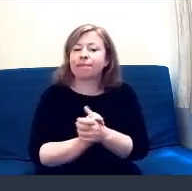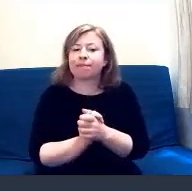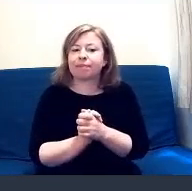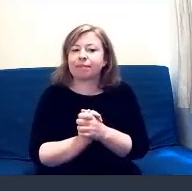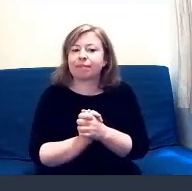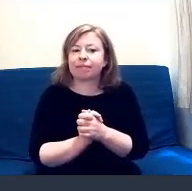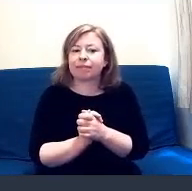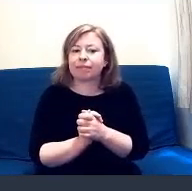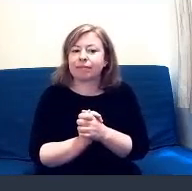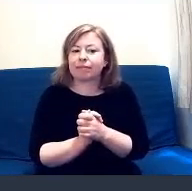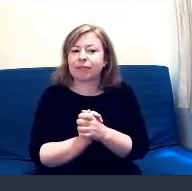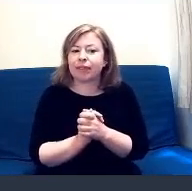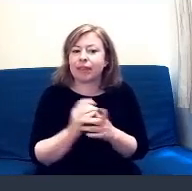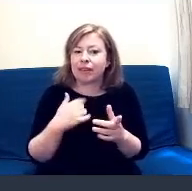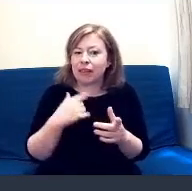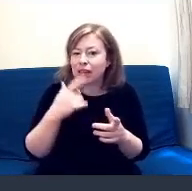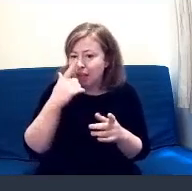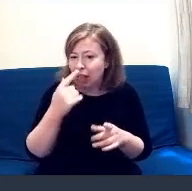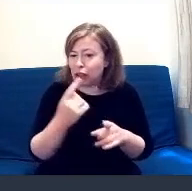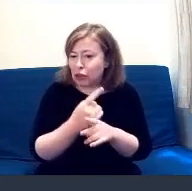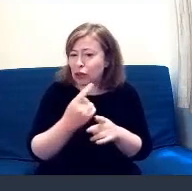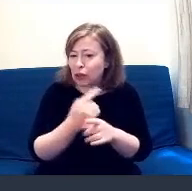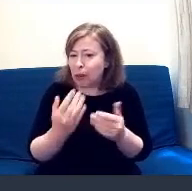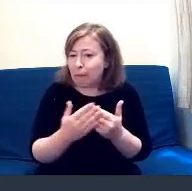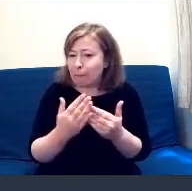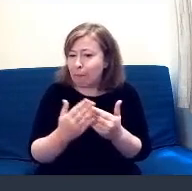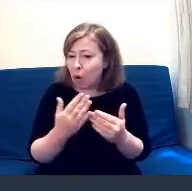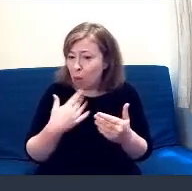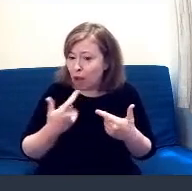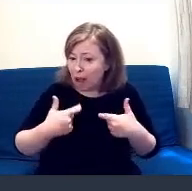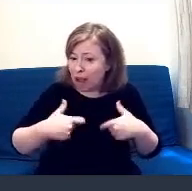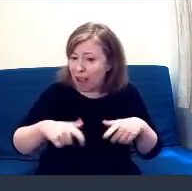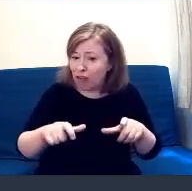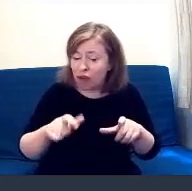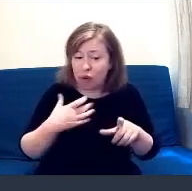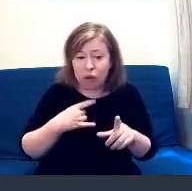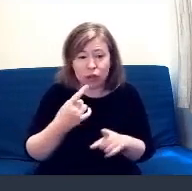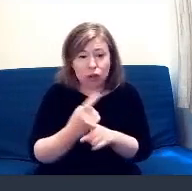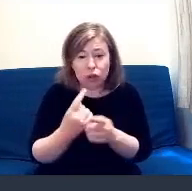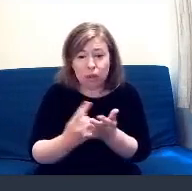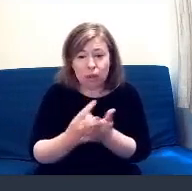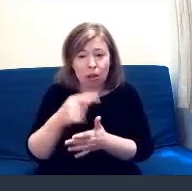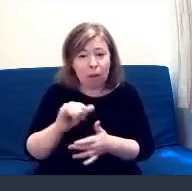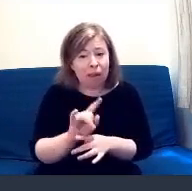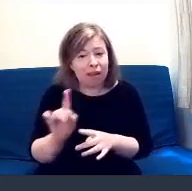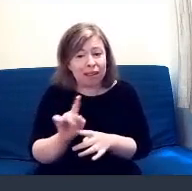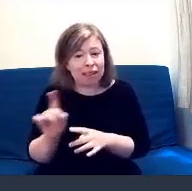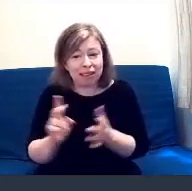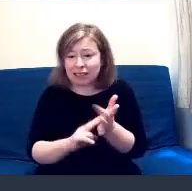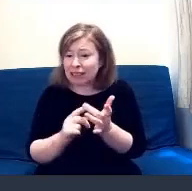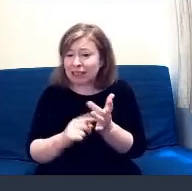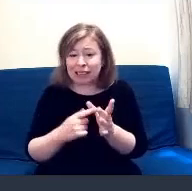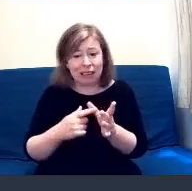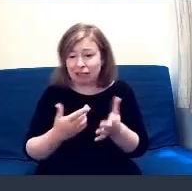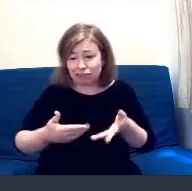can start on a bit more about that. But maybe, would you like me to get more into about how we moved online or maybe later? Yeah, yeah, just go